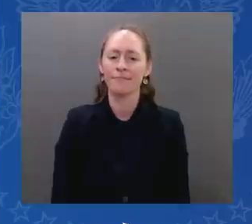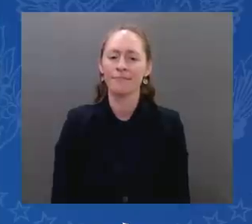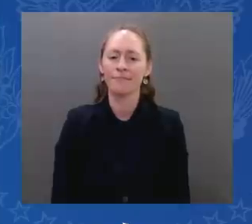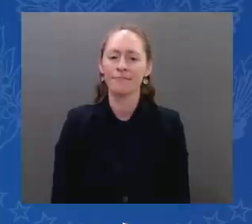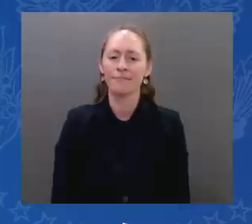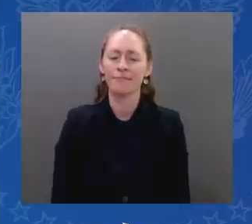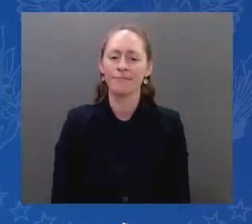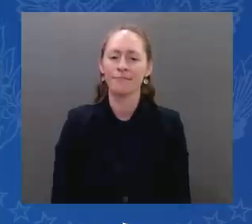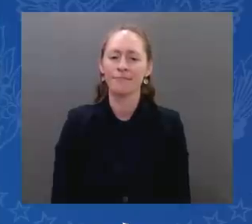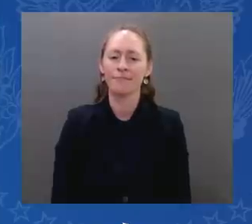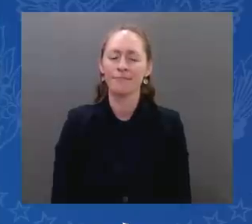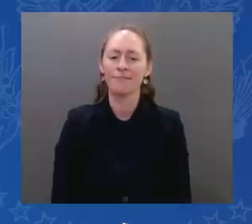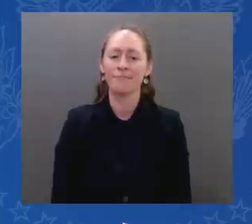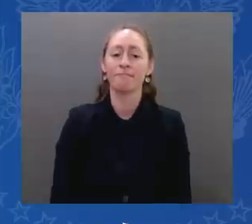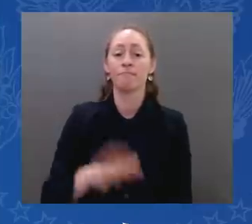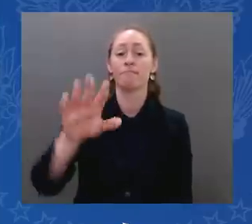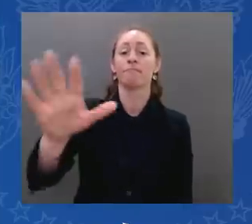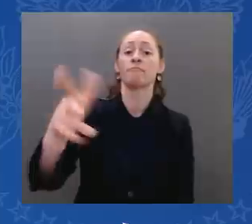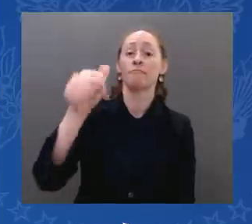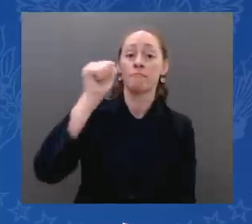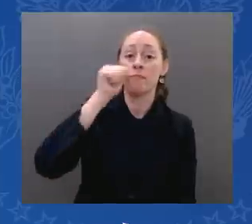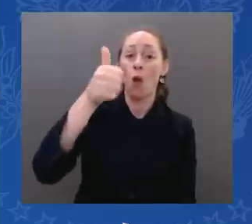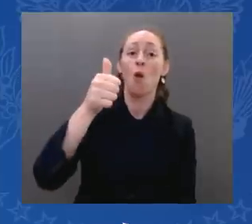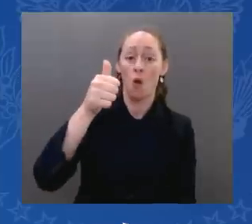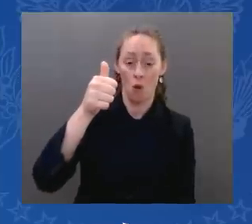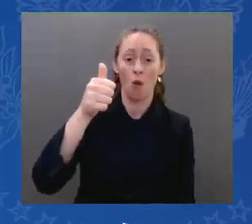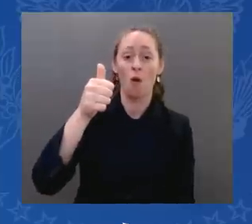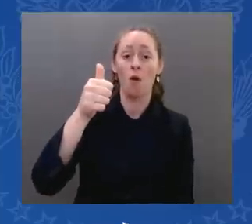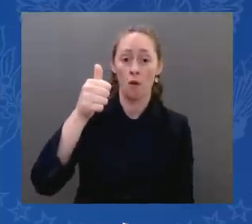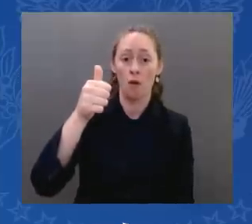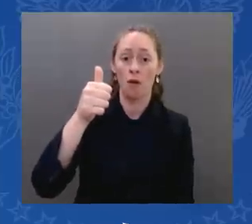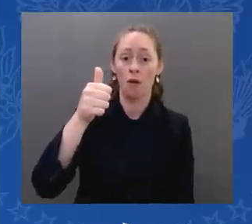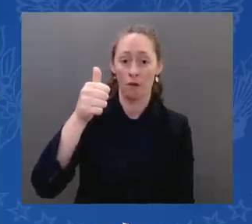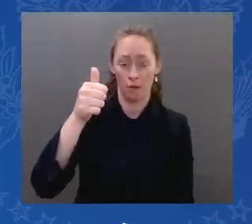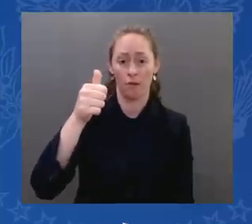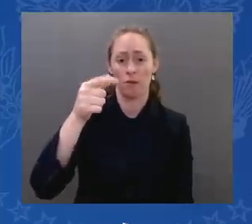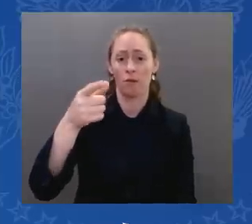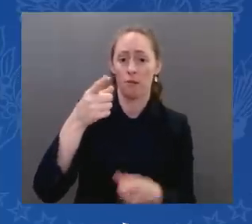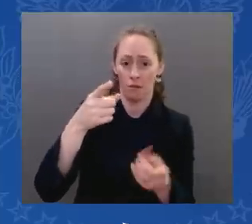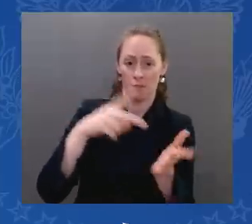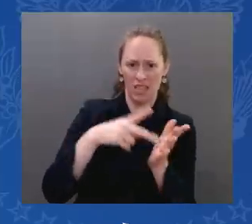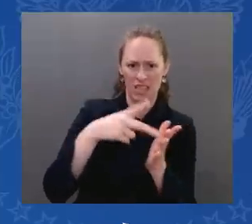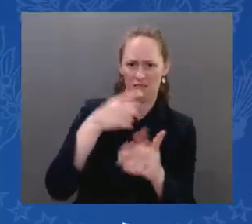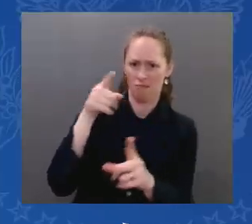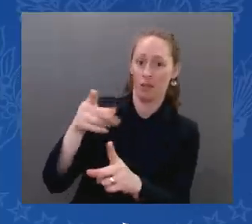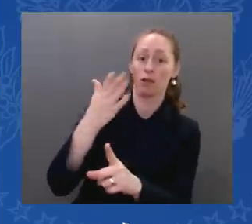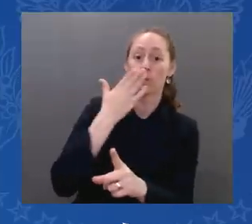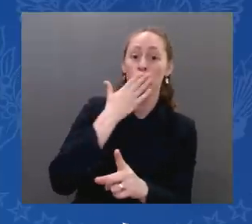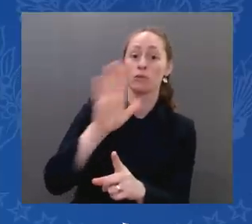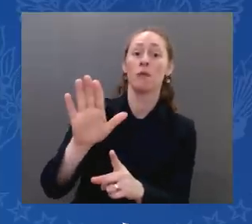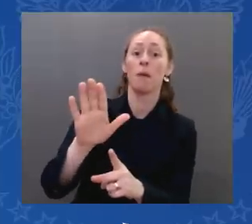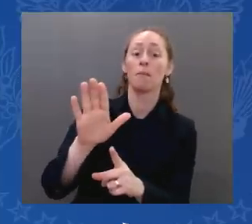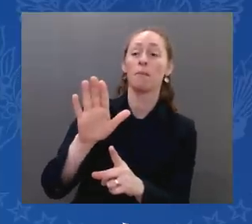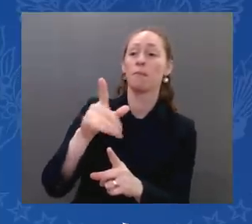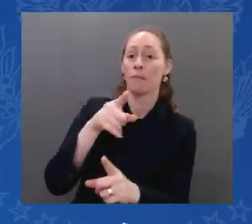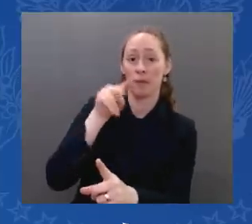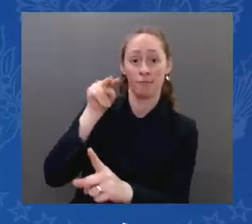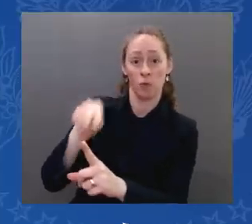Answer your last question is no. With regard to your first question,